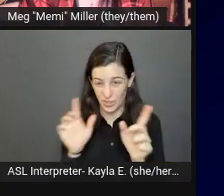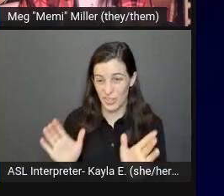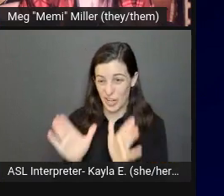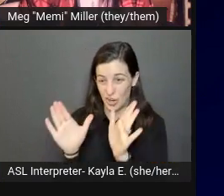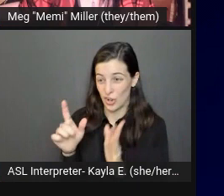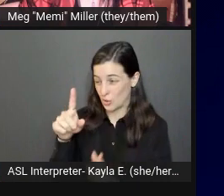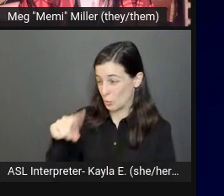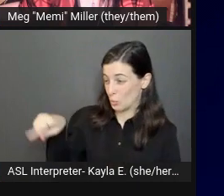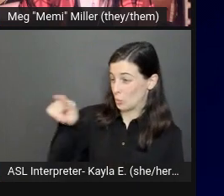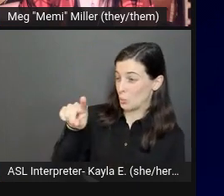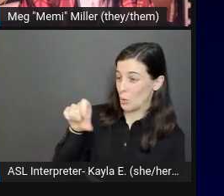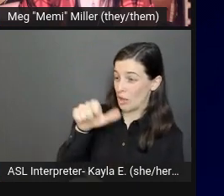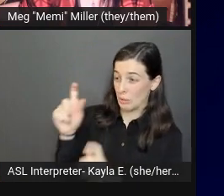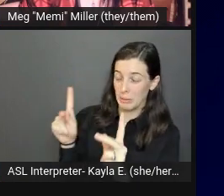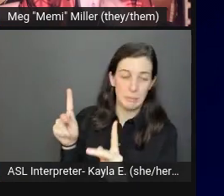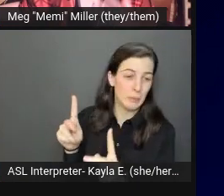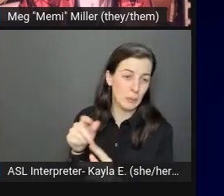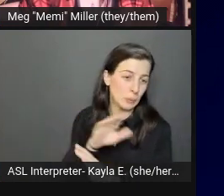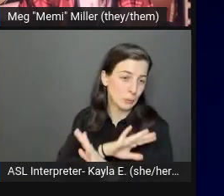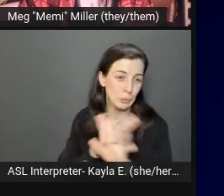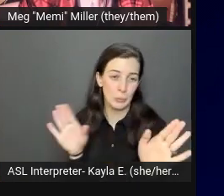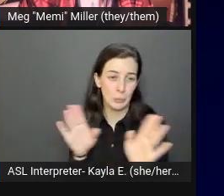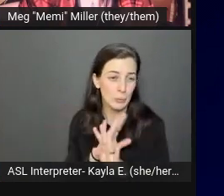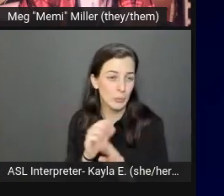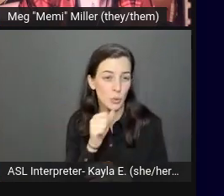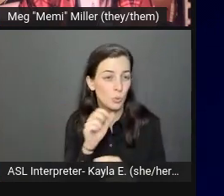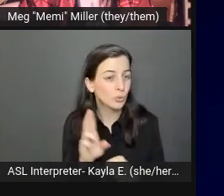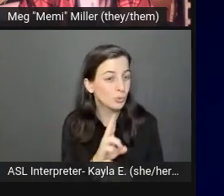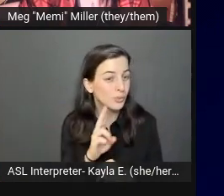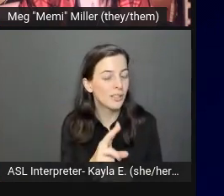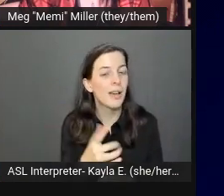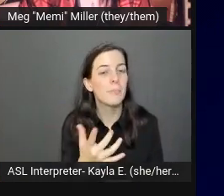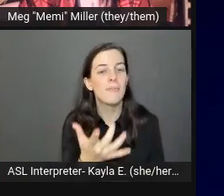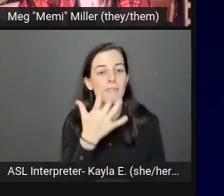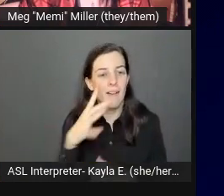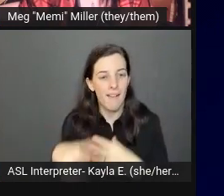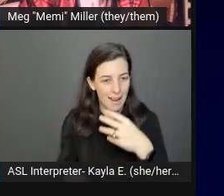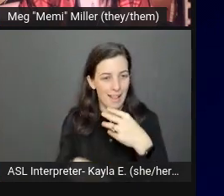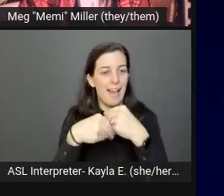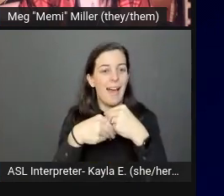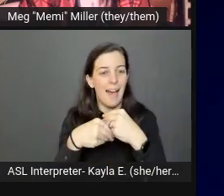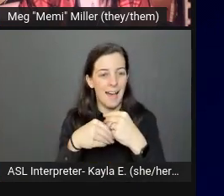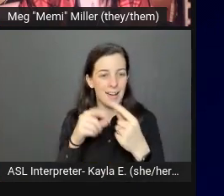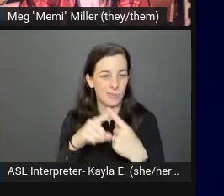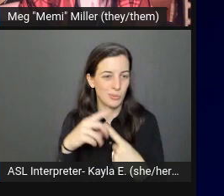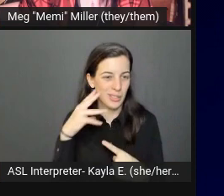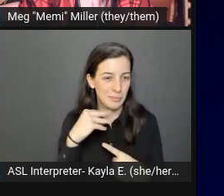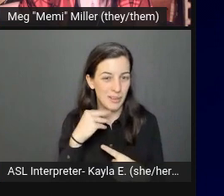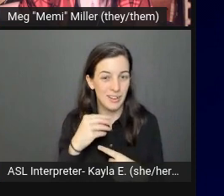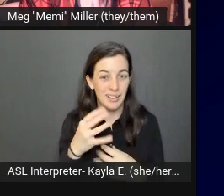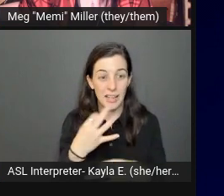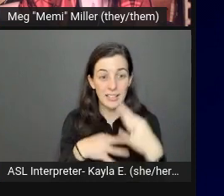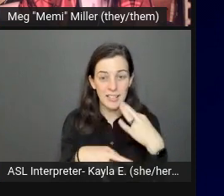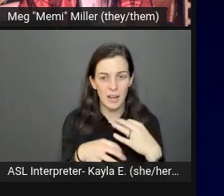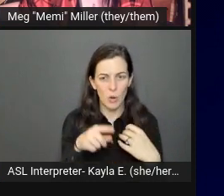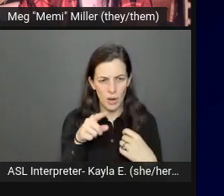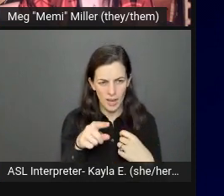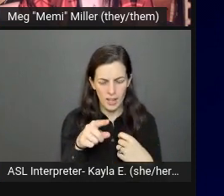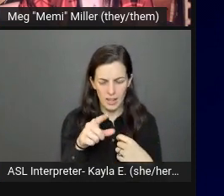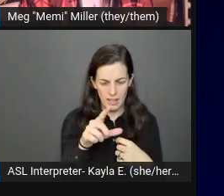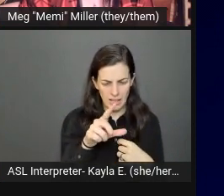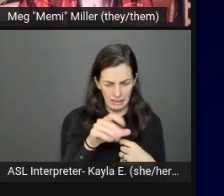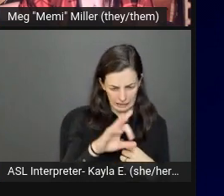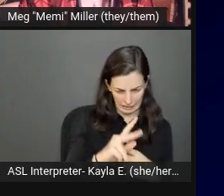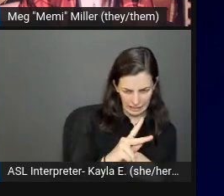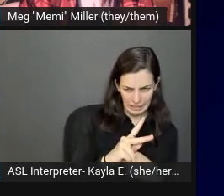I would much rather prefer to use images that add to users experience rather than give them a game of hide and seek, trying to figure out which images are links and